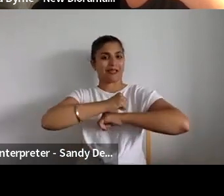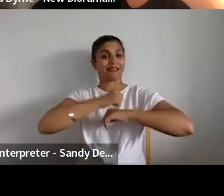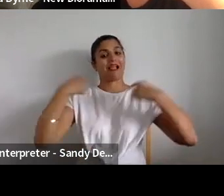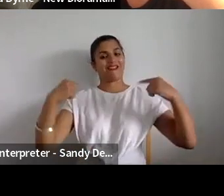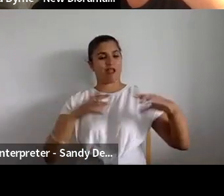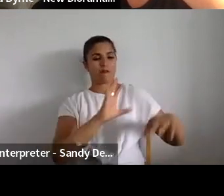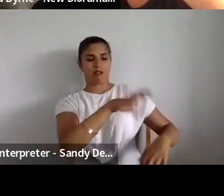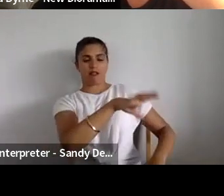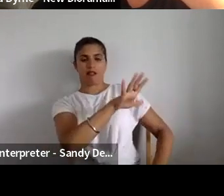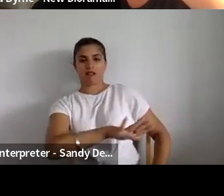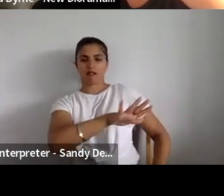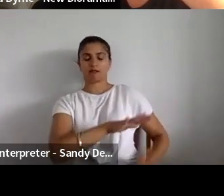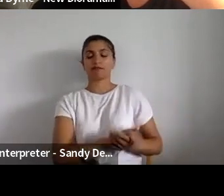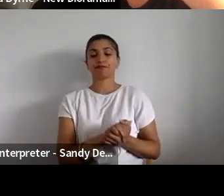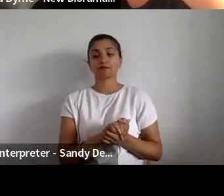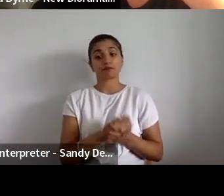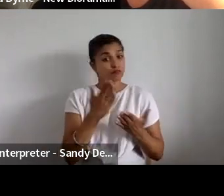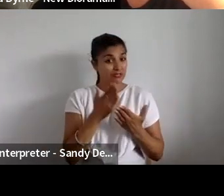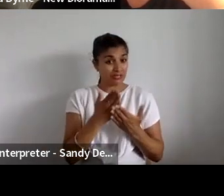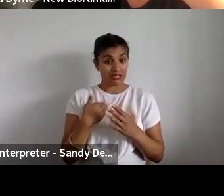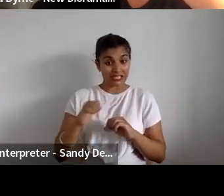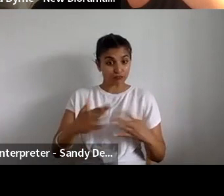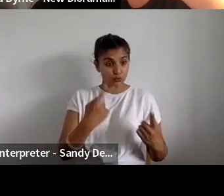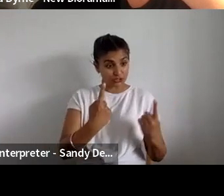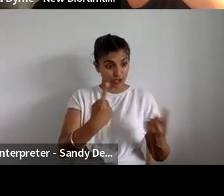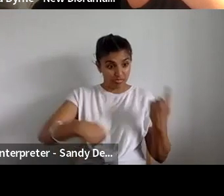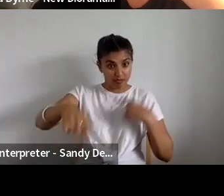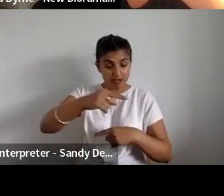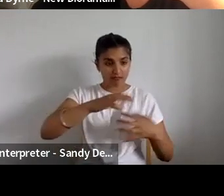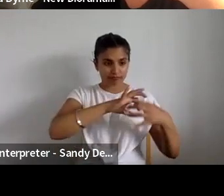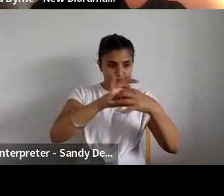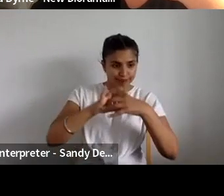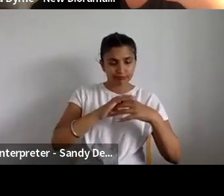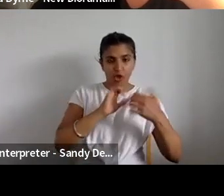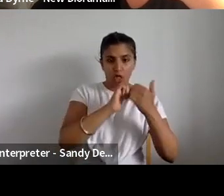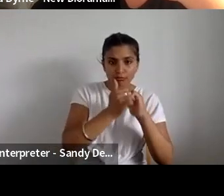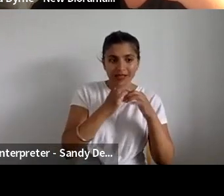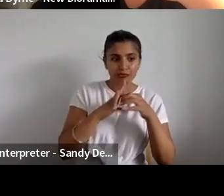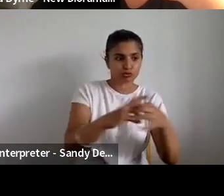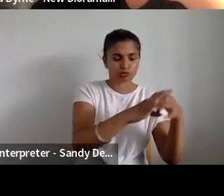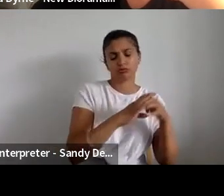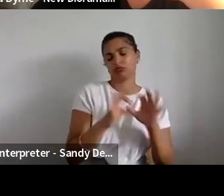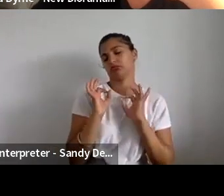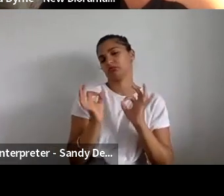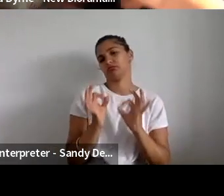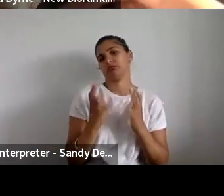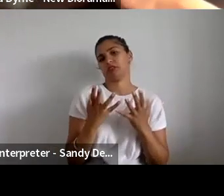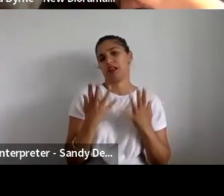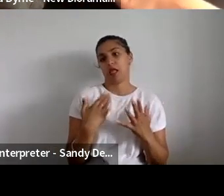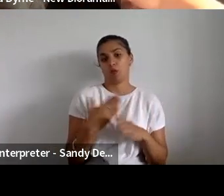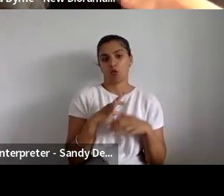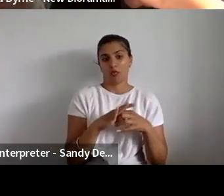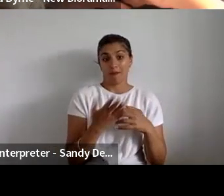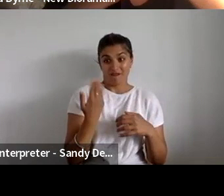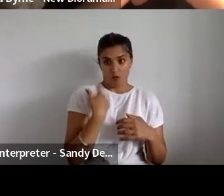it's it's led to some great introductions and to some partners who we probably would never have come across before, but who are now working with relatively closely on a whole